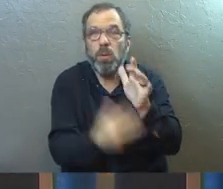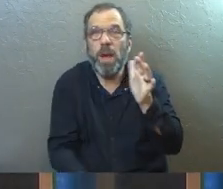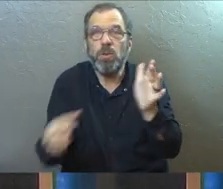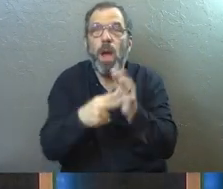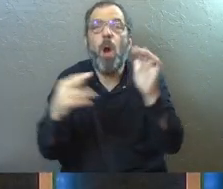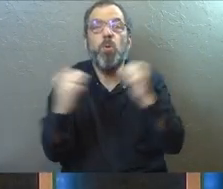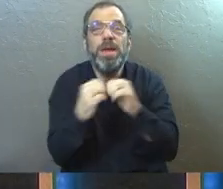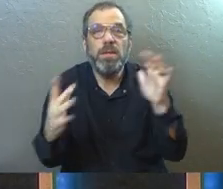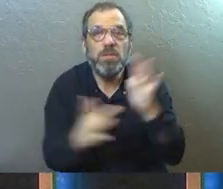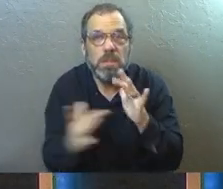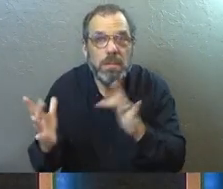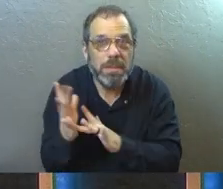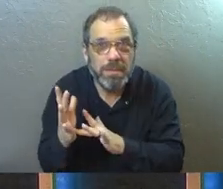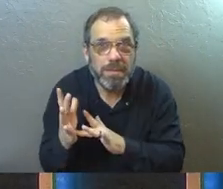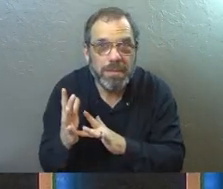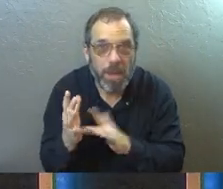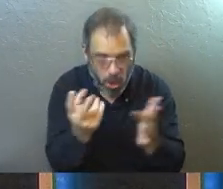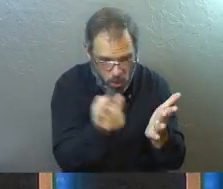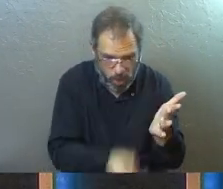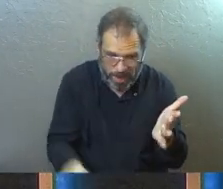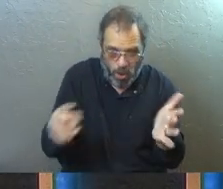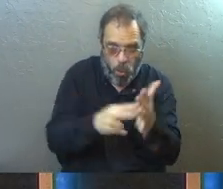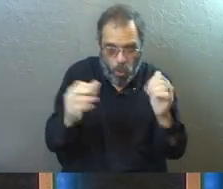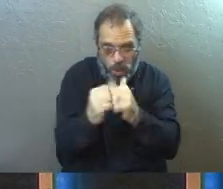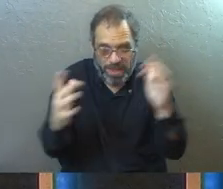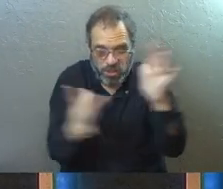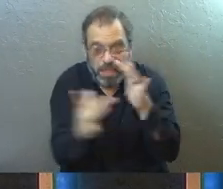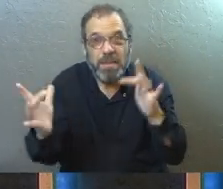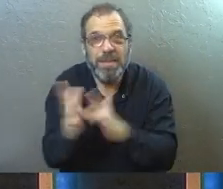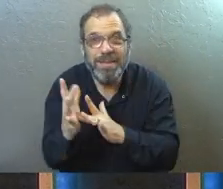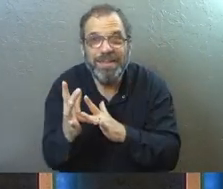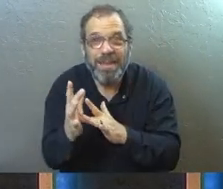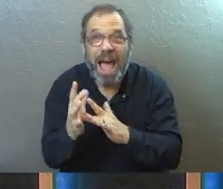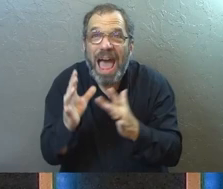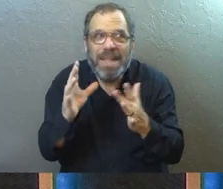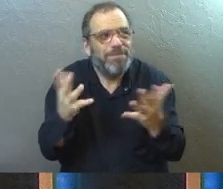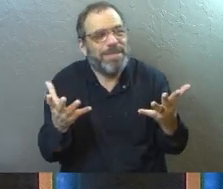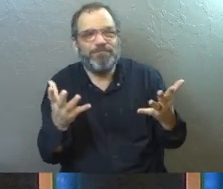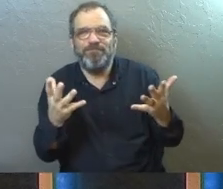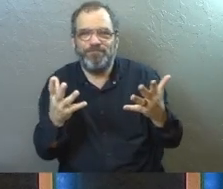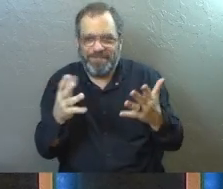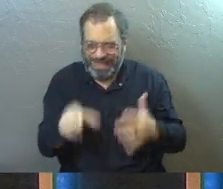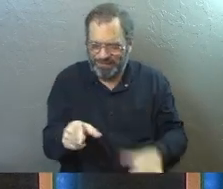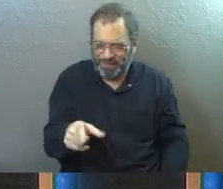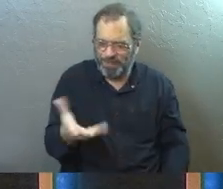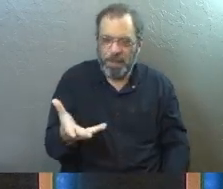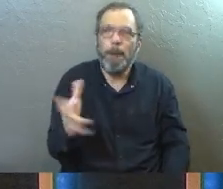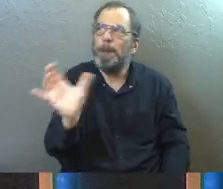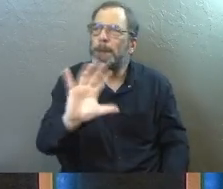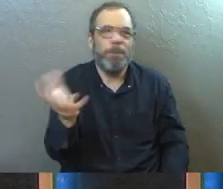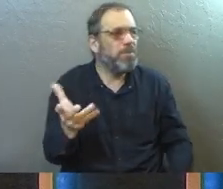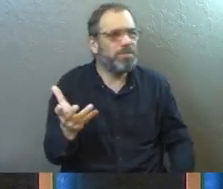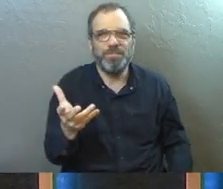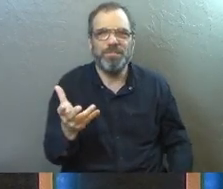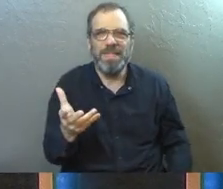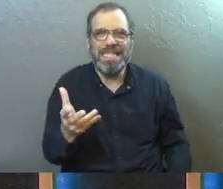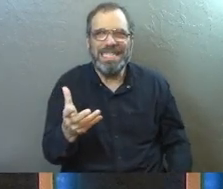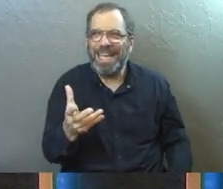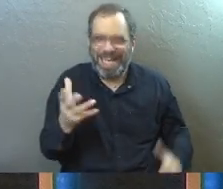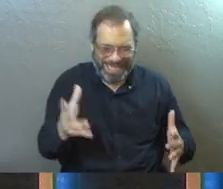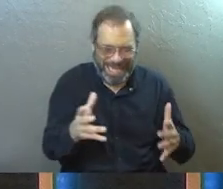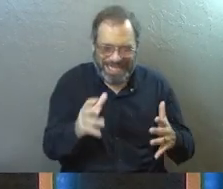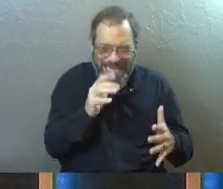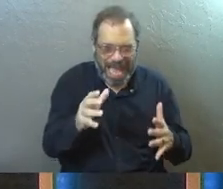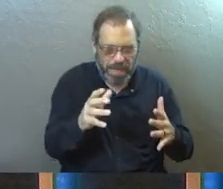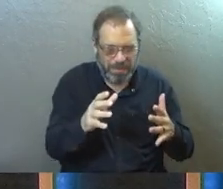with him. Resurrected with Jesus. And that kind of talk there is like, it's not only next to,